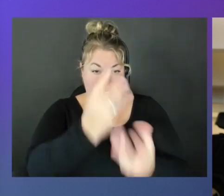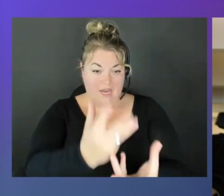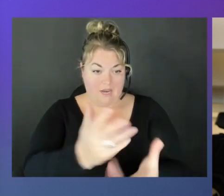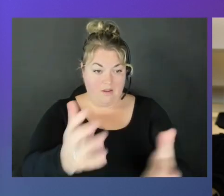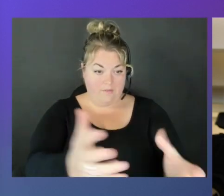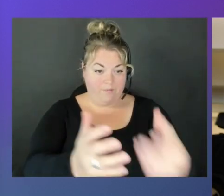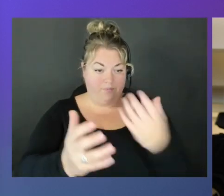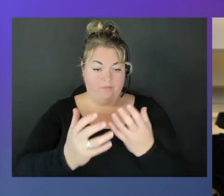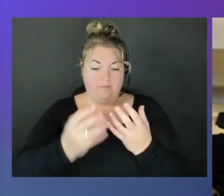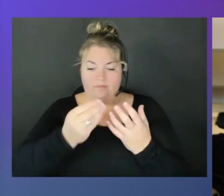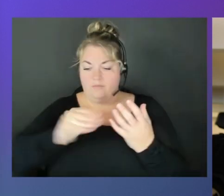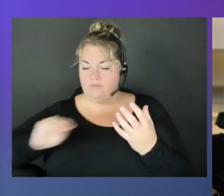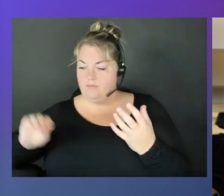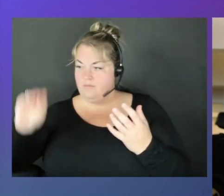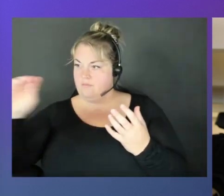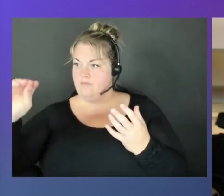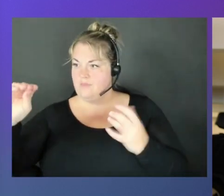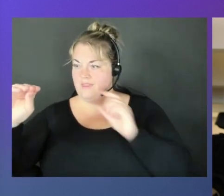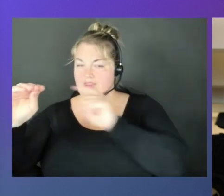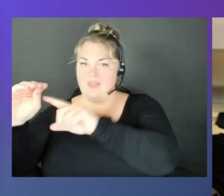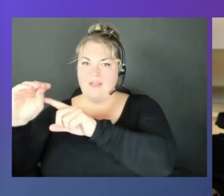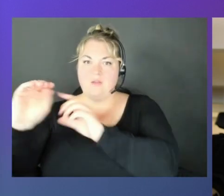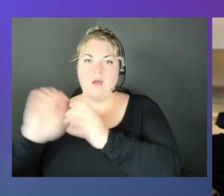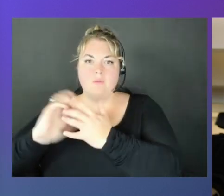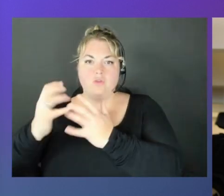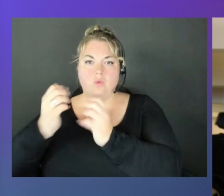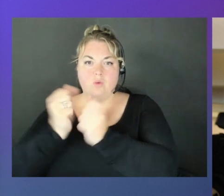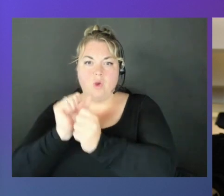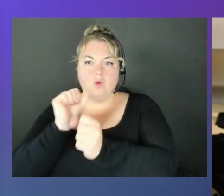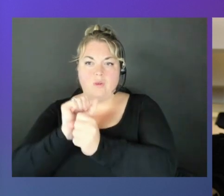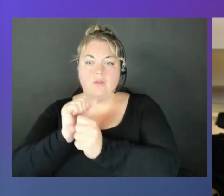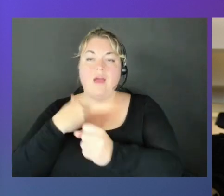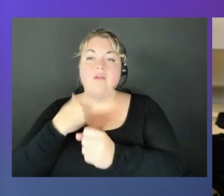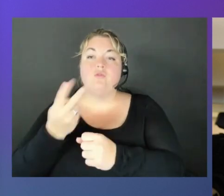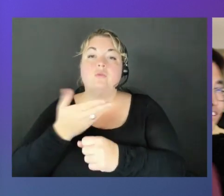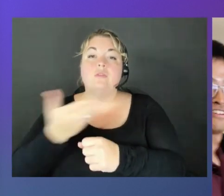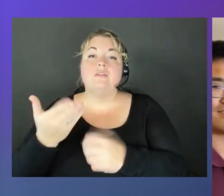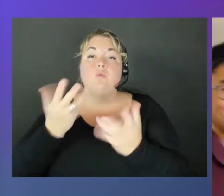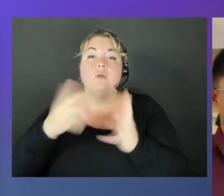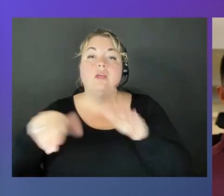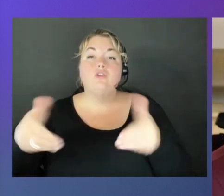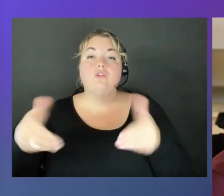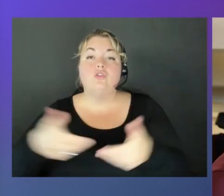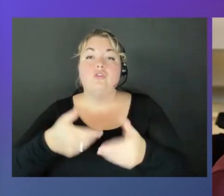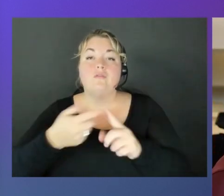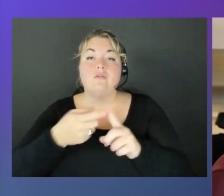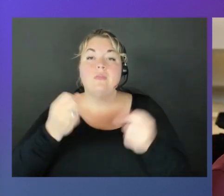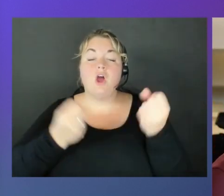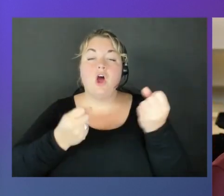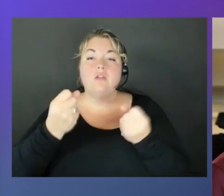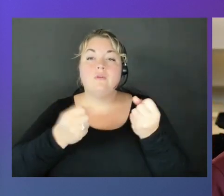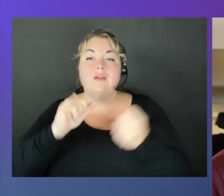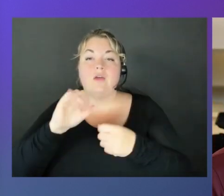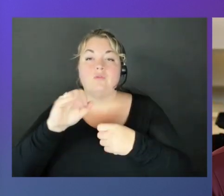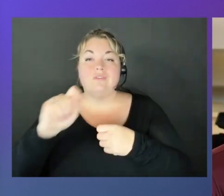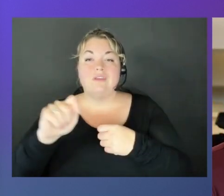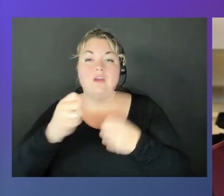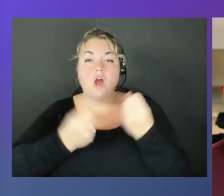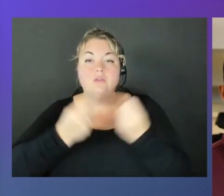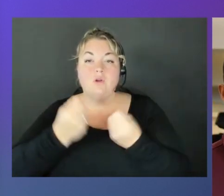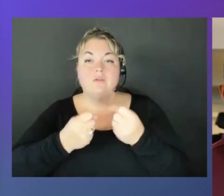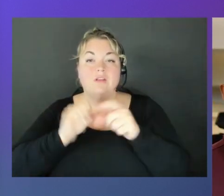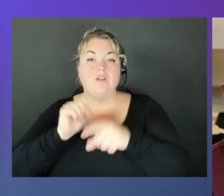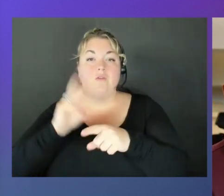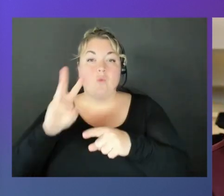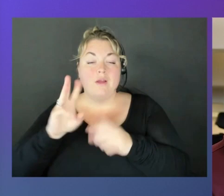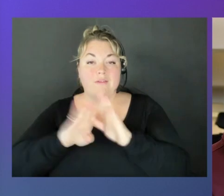an engineer can work with it. So we have Stu Chao that I want to introduce you to you from the automotive IoT Automotive. He's a software